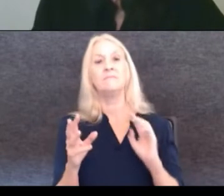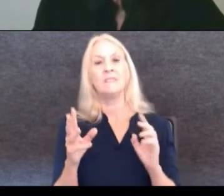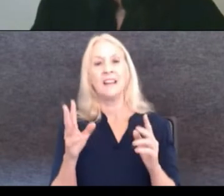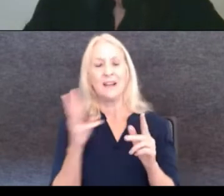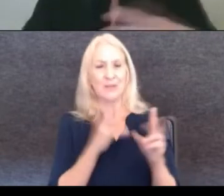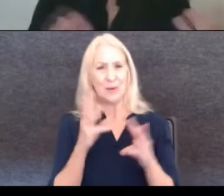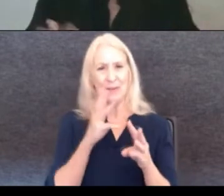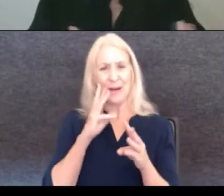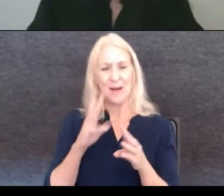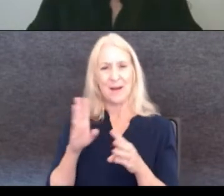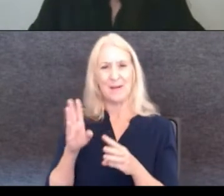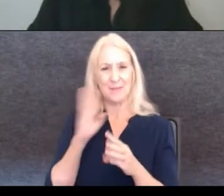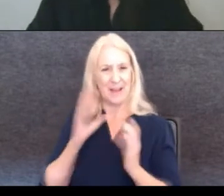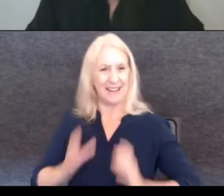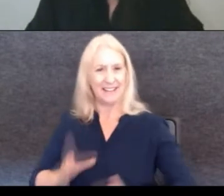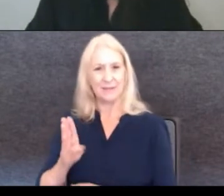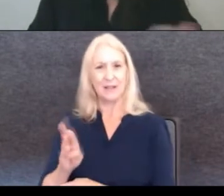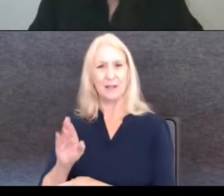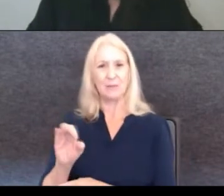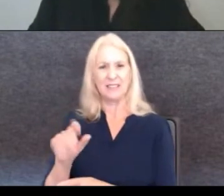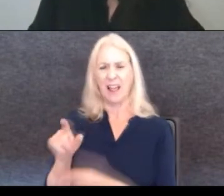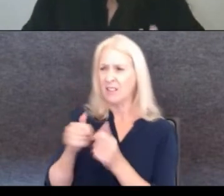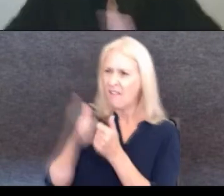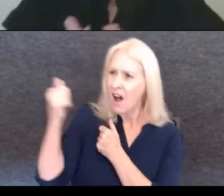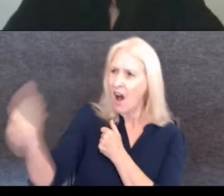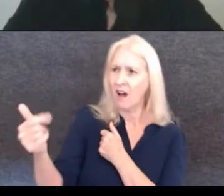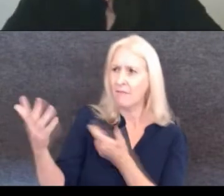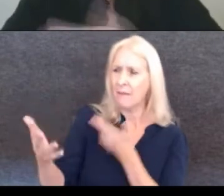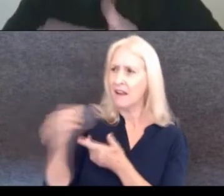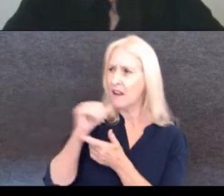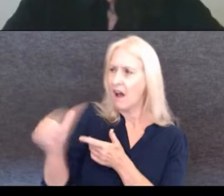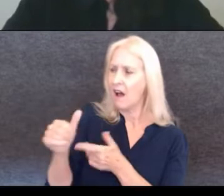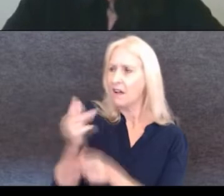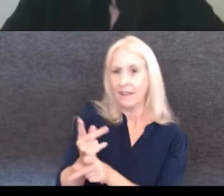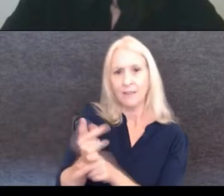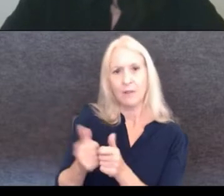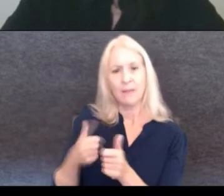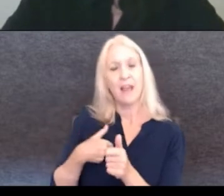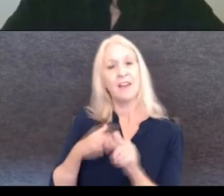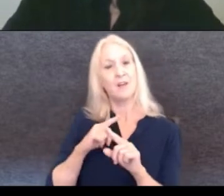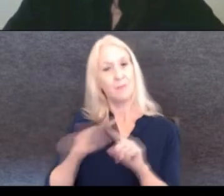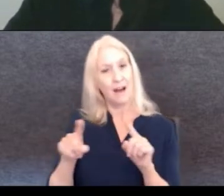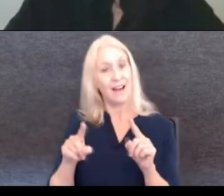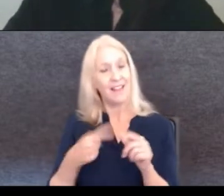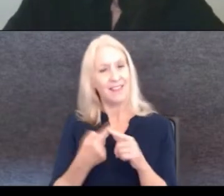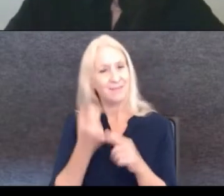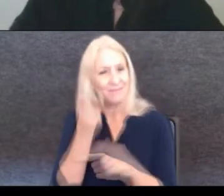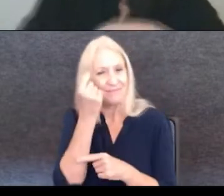clients in Brazil because of the distance. But then I realized that it was a plus to live here